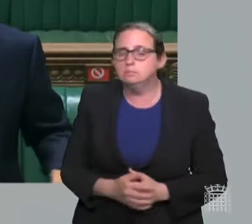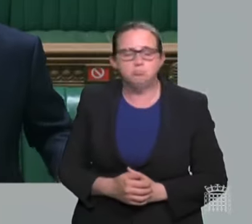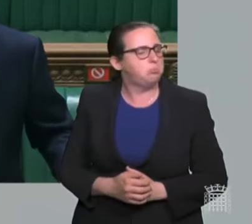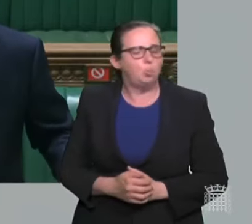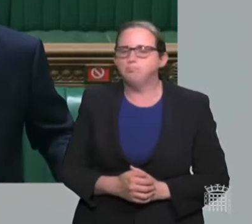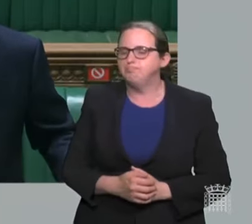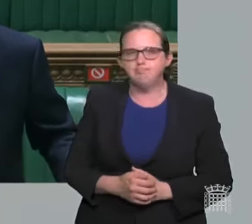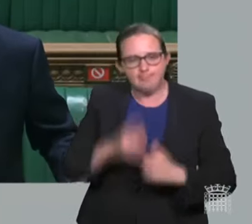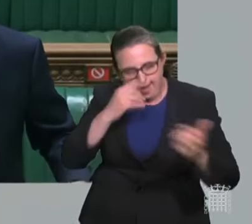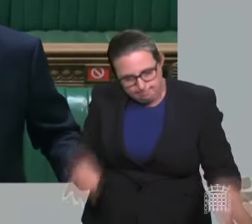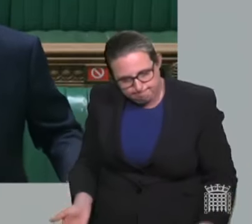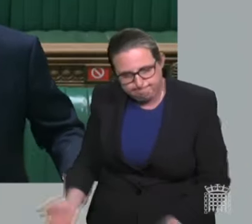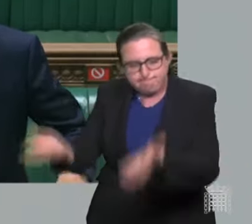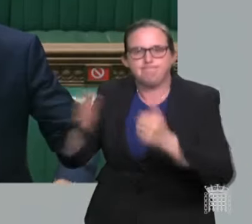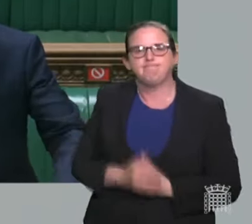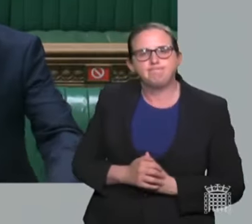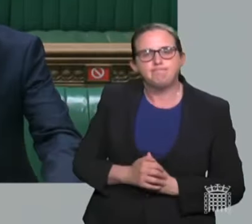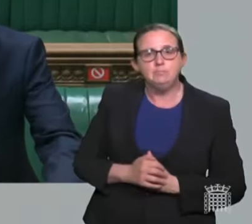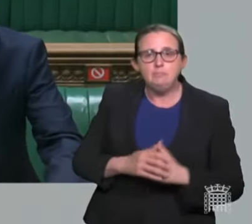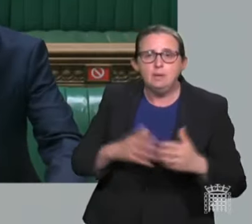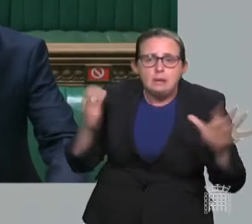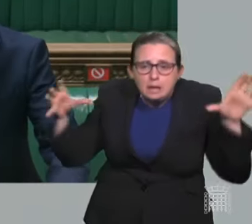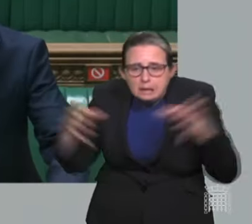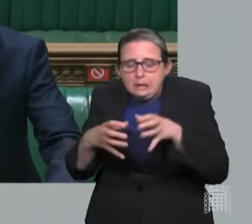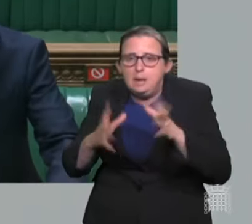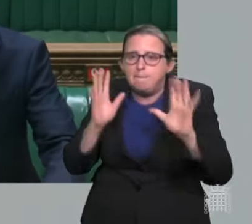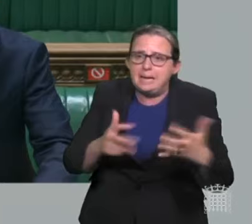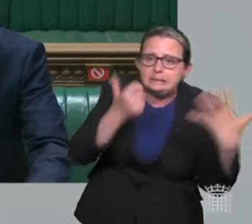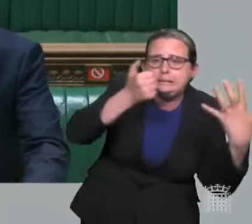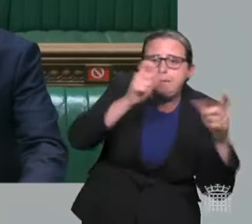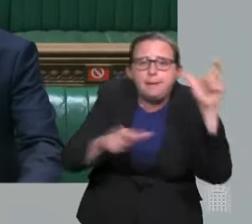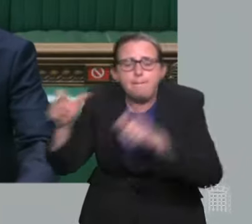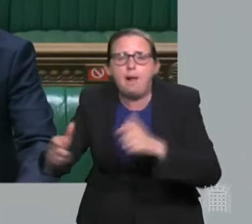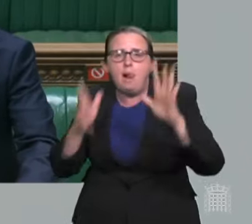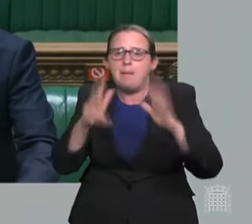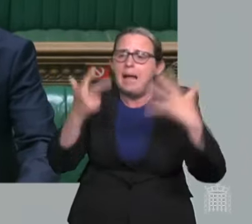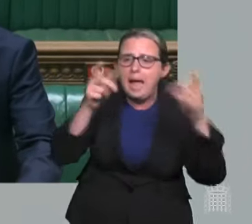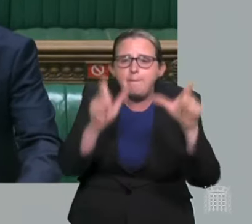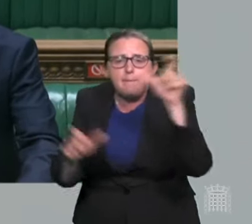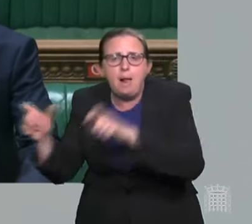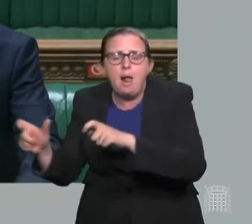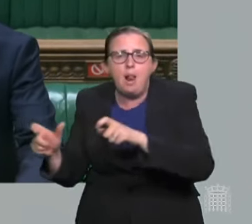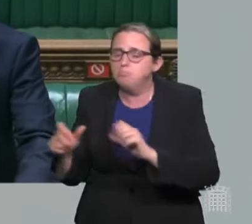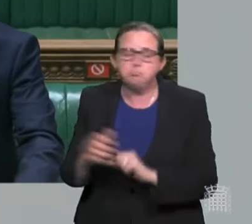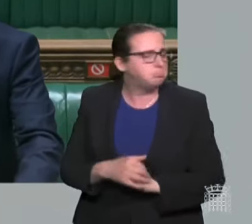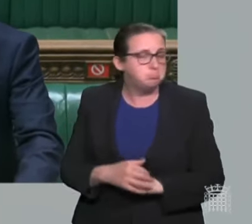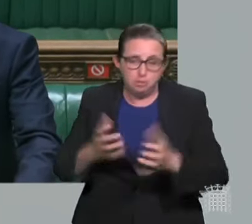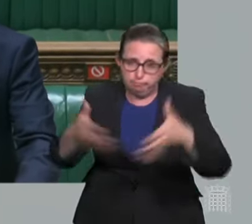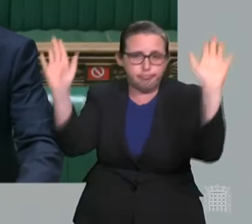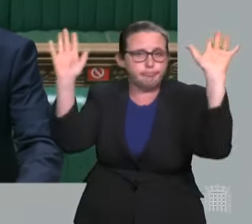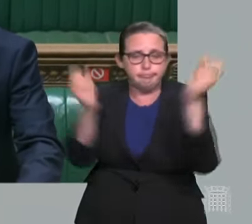you can meet. There will be no limits on the number of people who can attend life events,